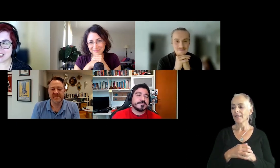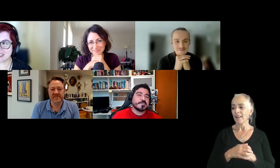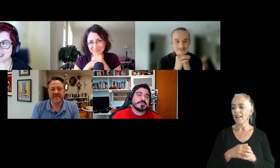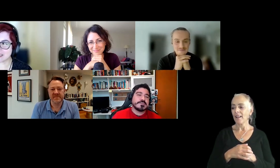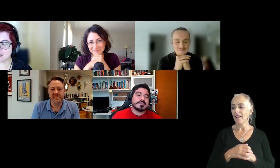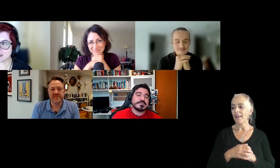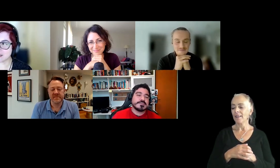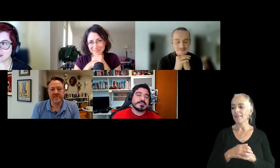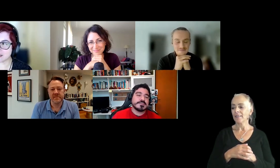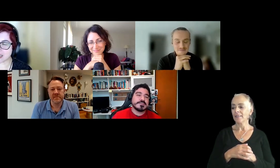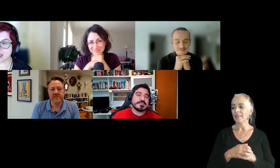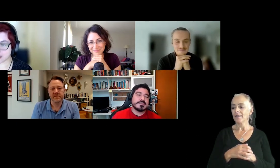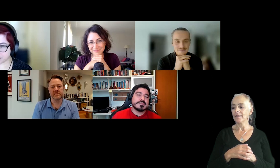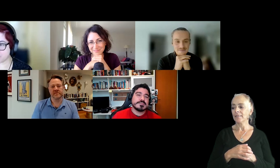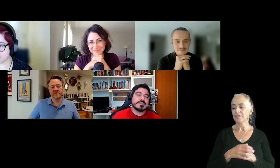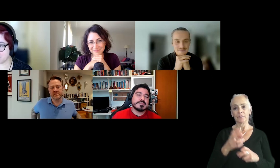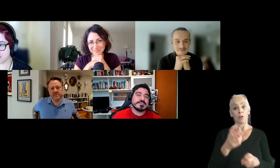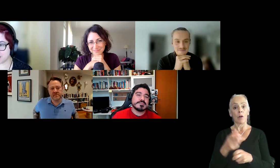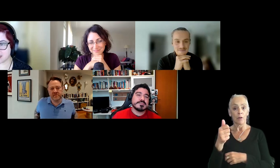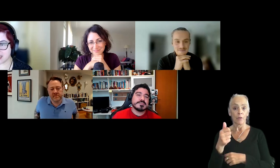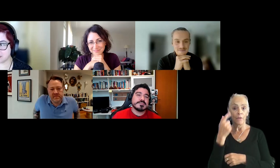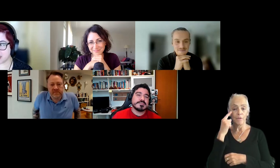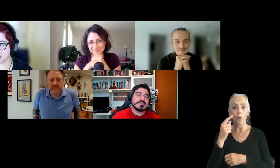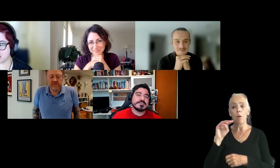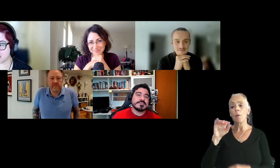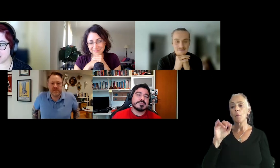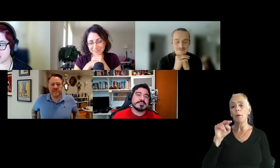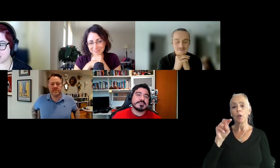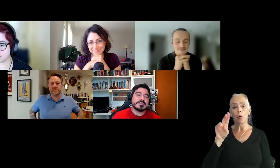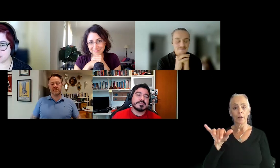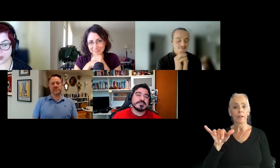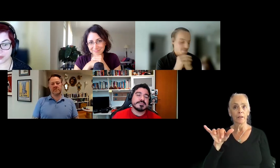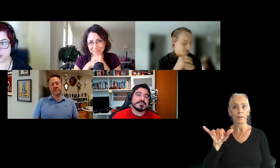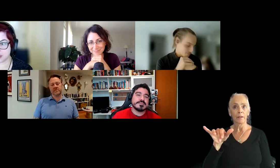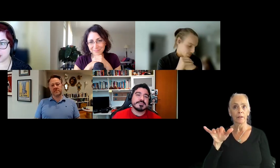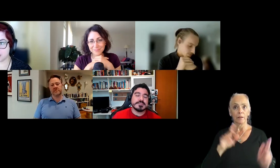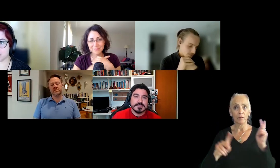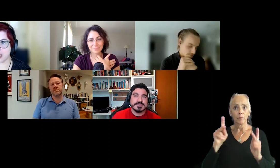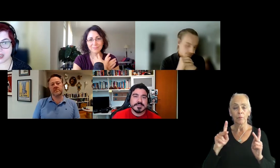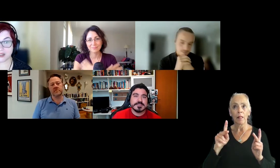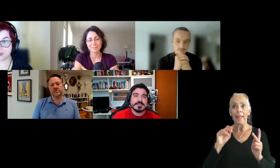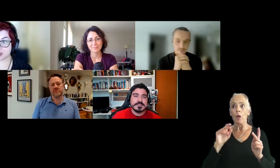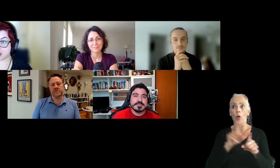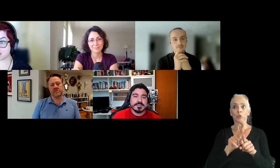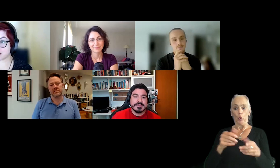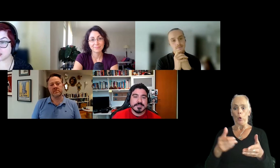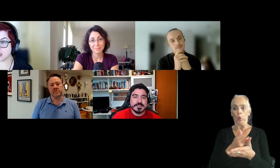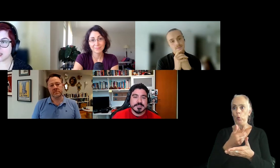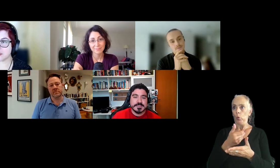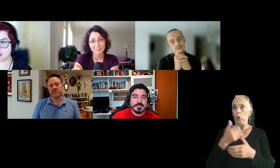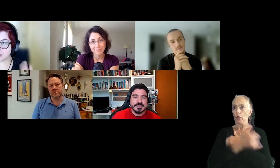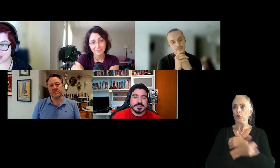and I think that's, that's harder for minority and being, uh, new to a new country. I had to restart.